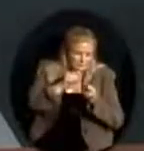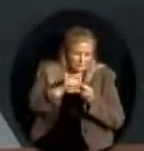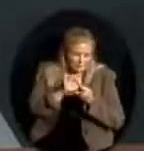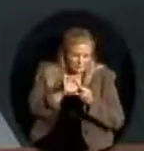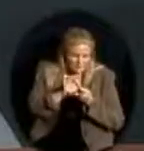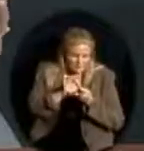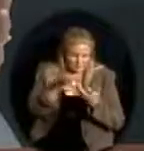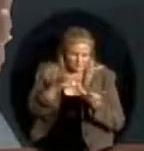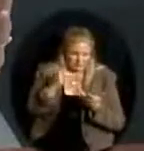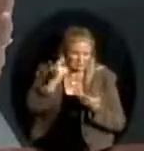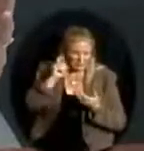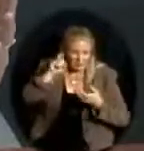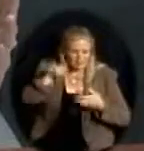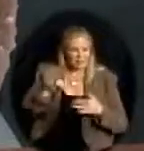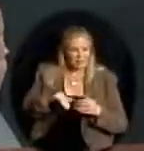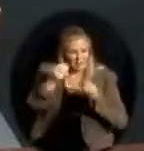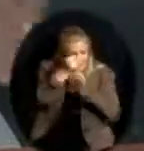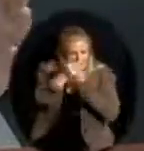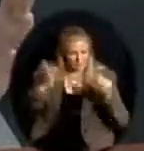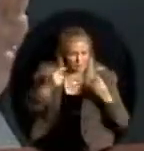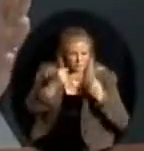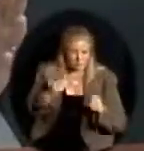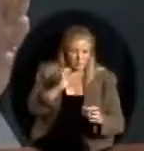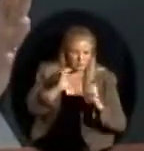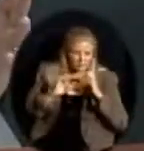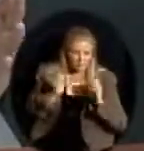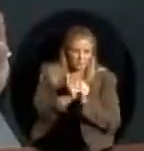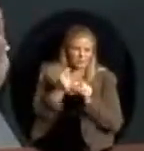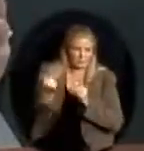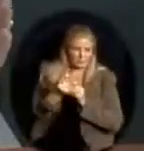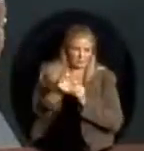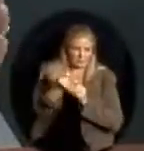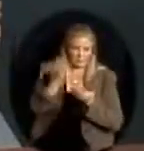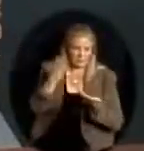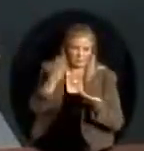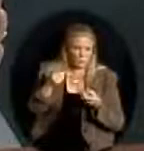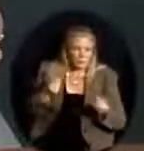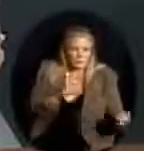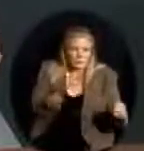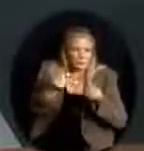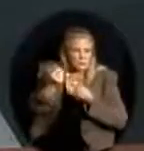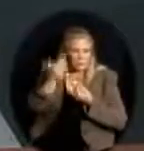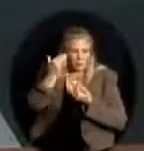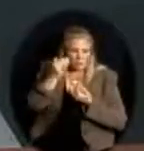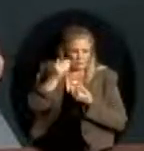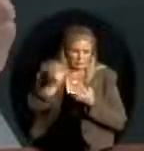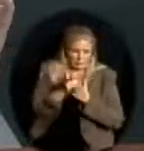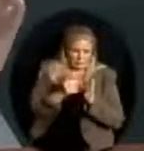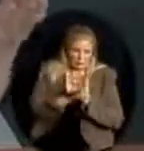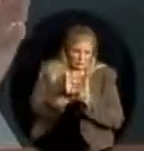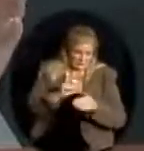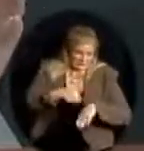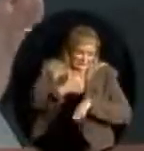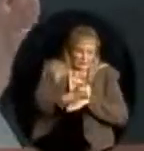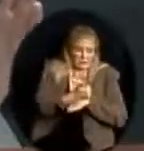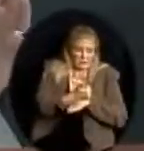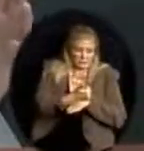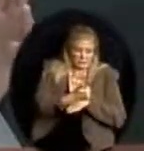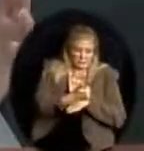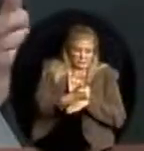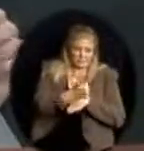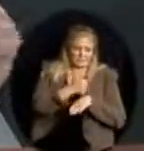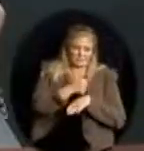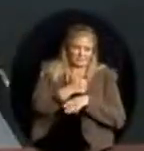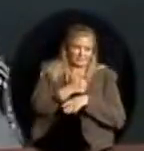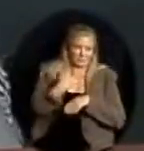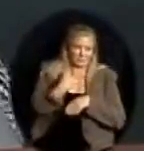you go? Because the law is there. And we're not going to impact the entire legislation,